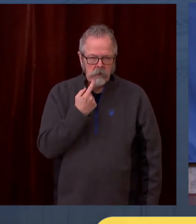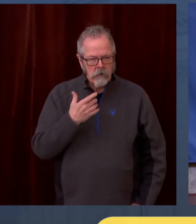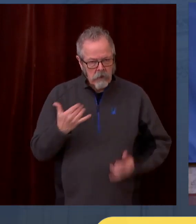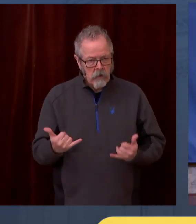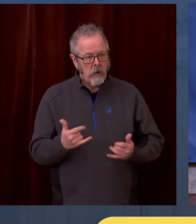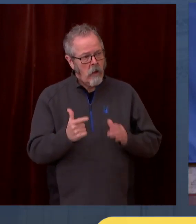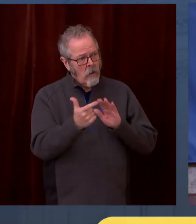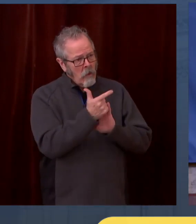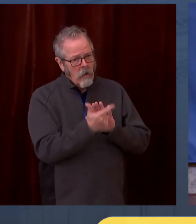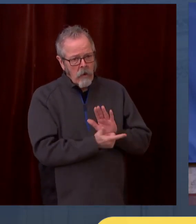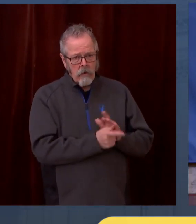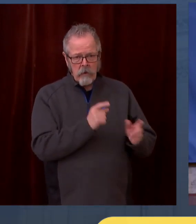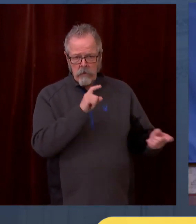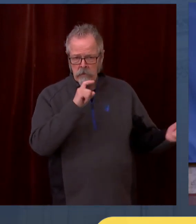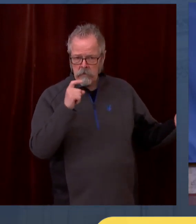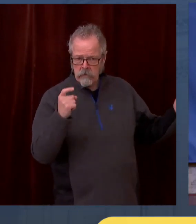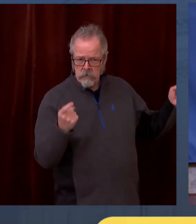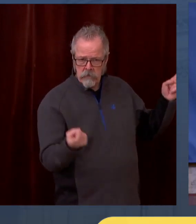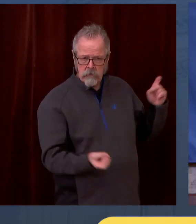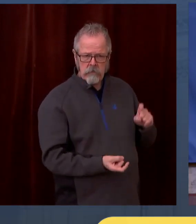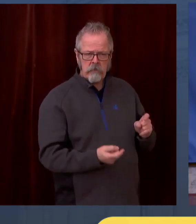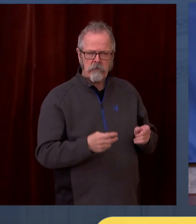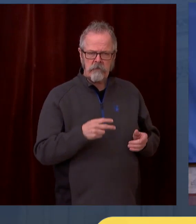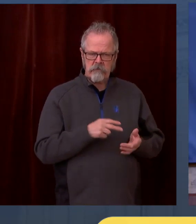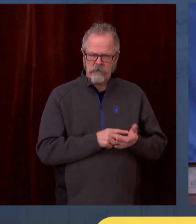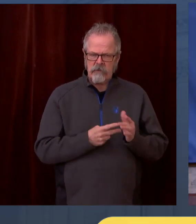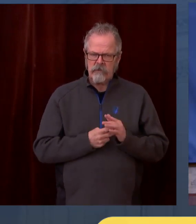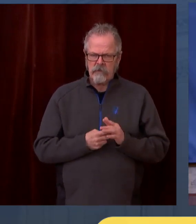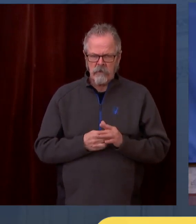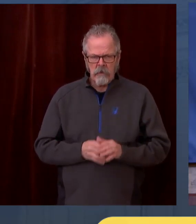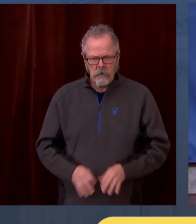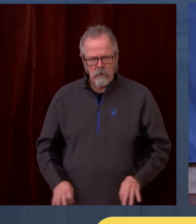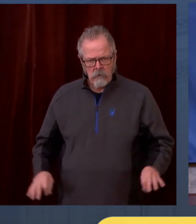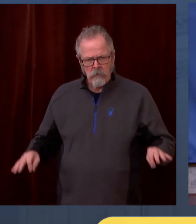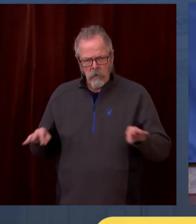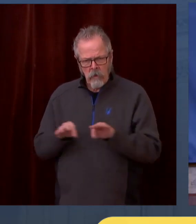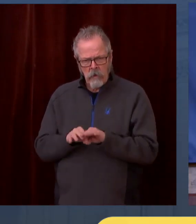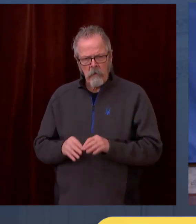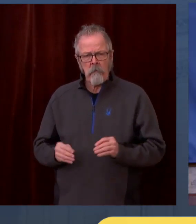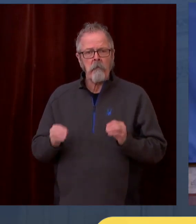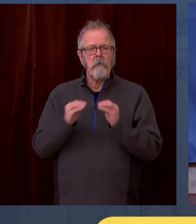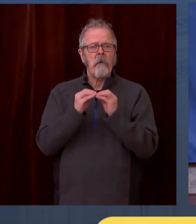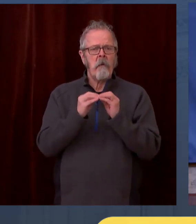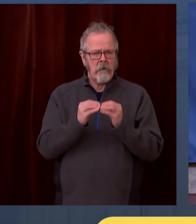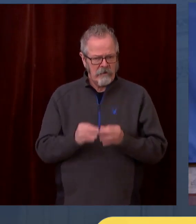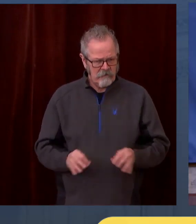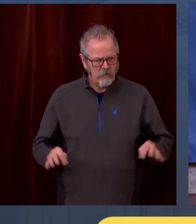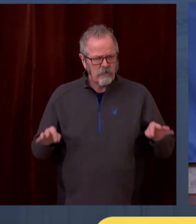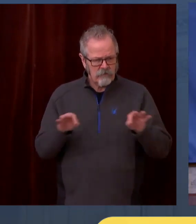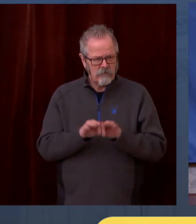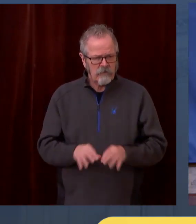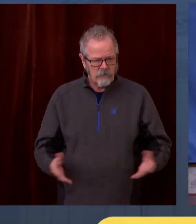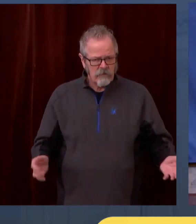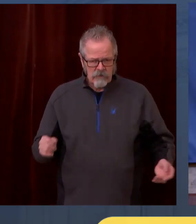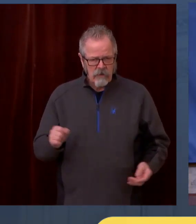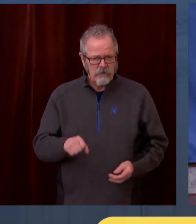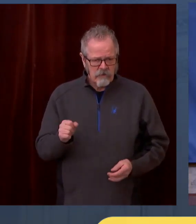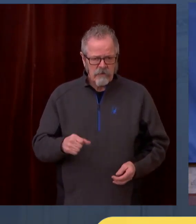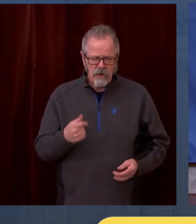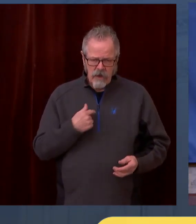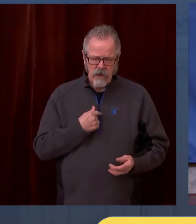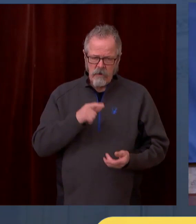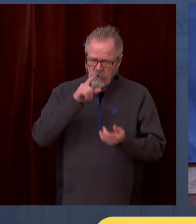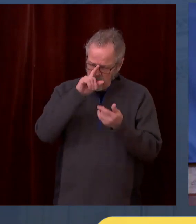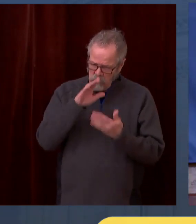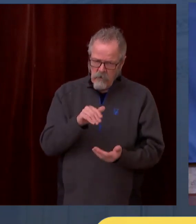includes chemical addiction assistance for people. So you bet and hope that we will make some significant strides in this realm.